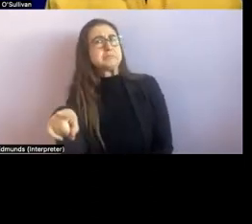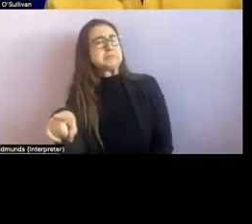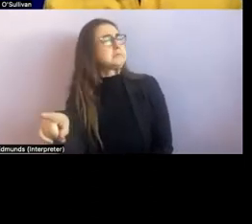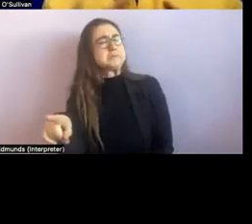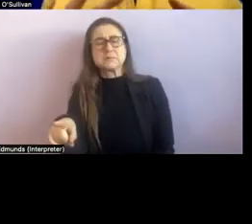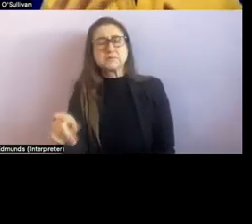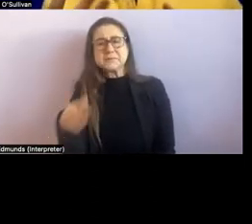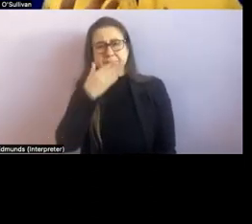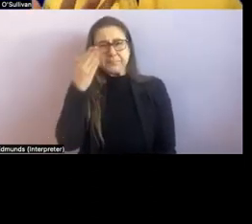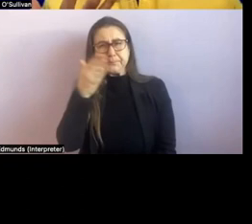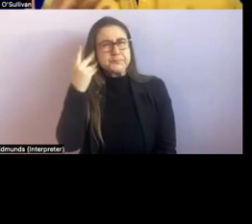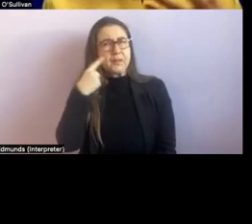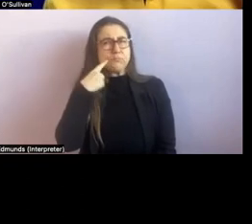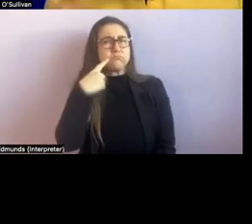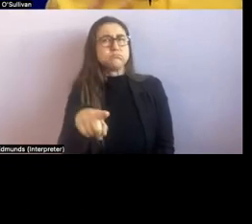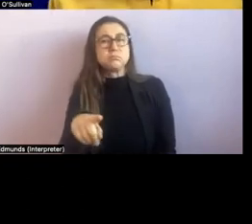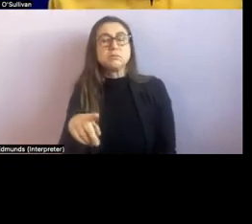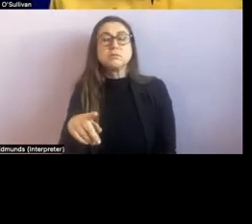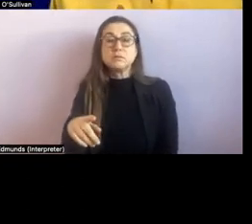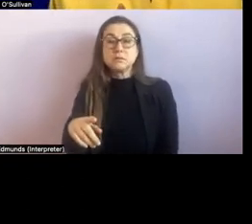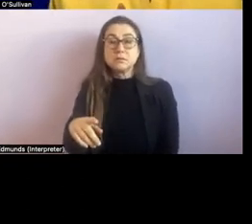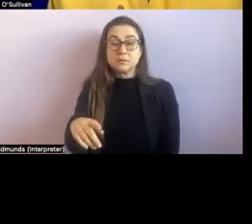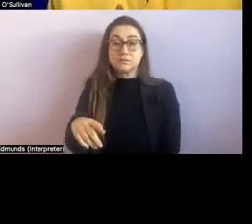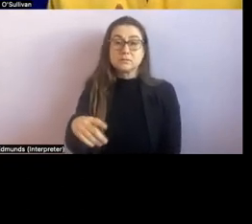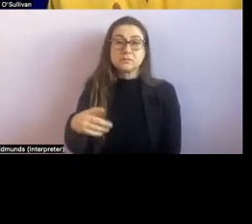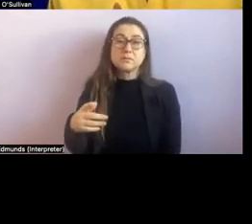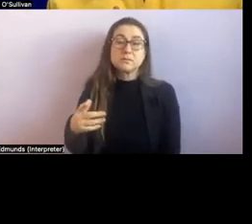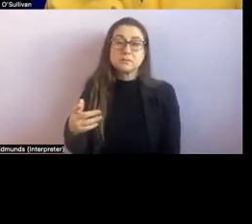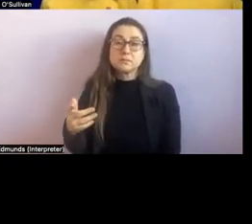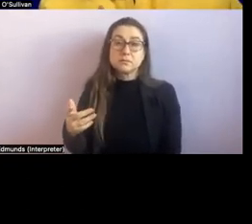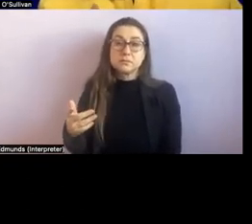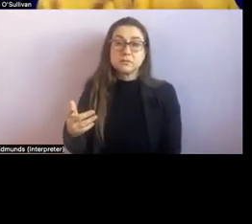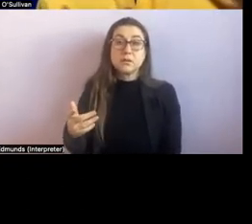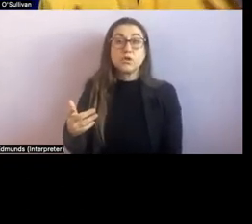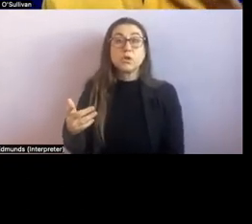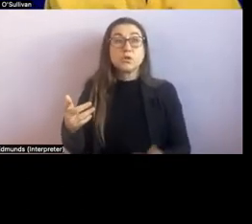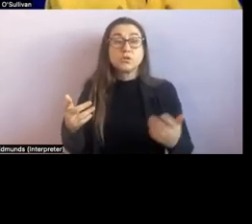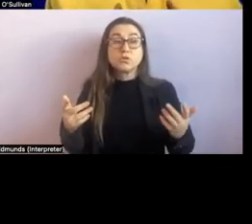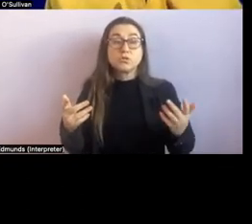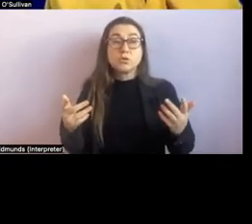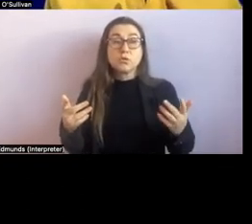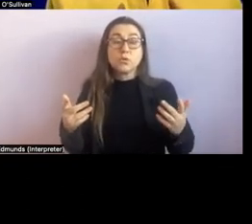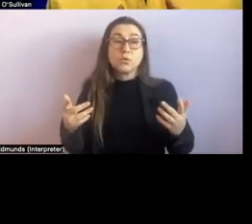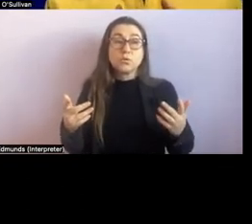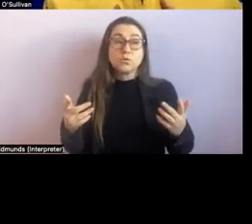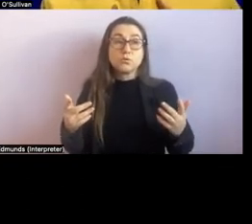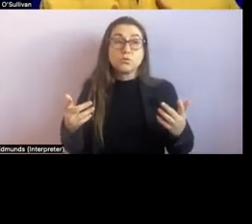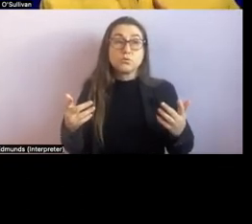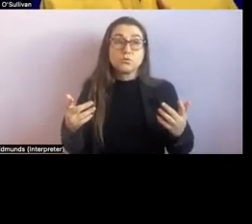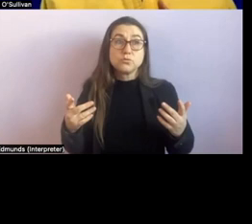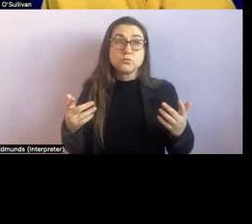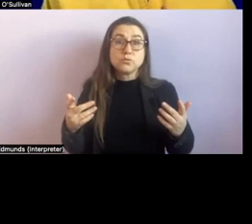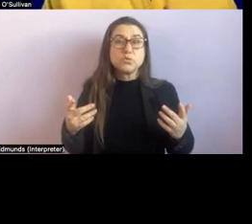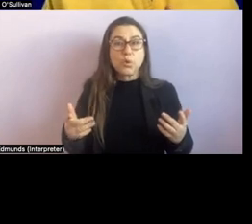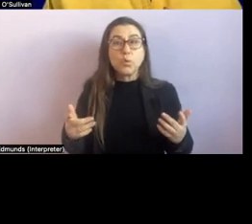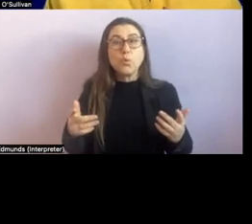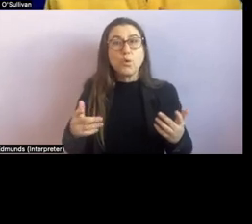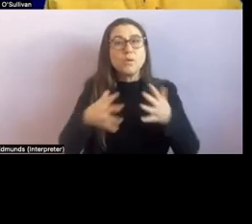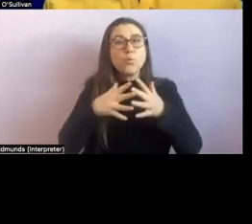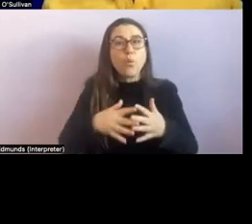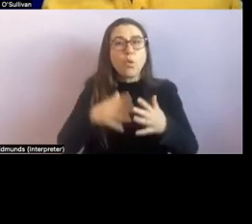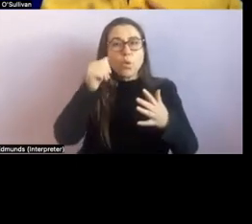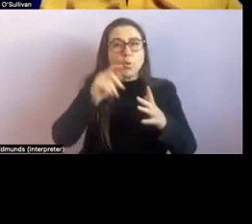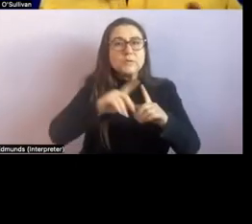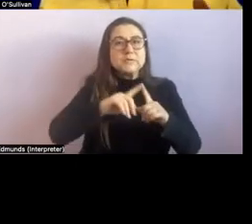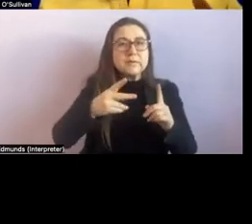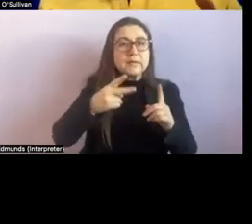considering where smell might fall um for orientation but also for um that could be an unpleasant smell um